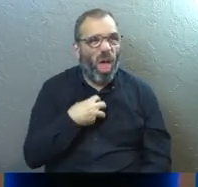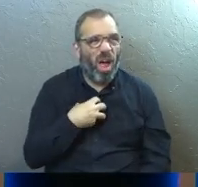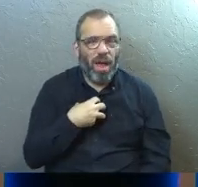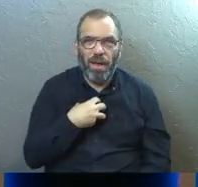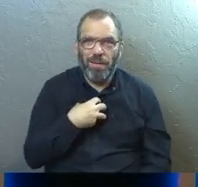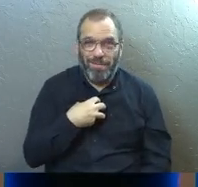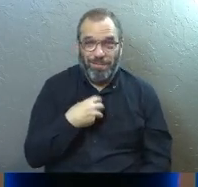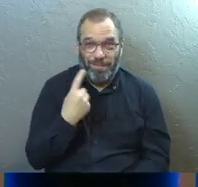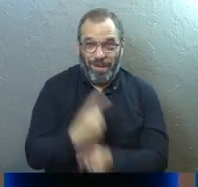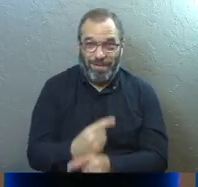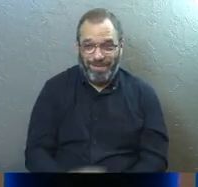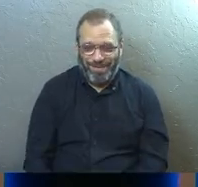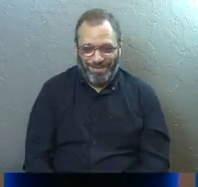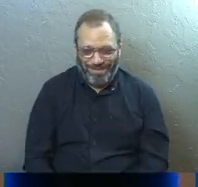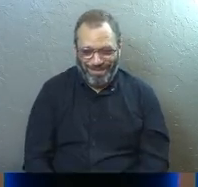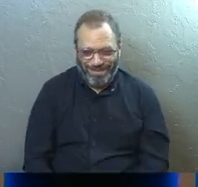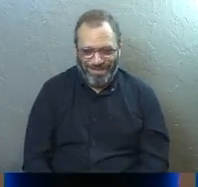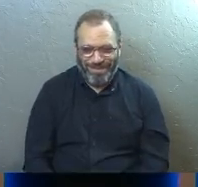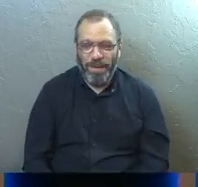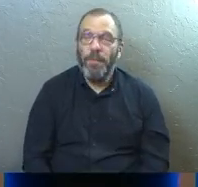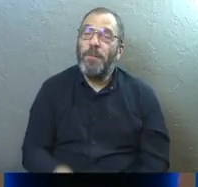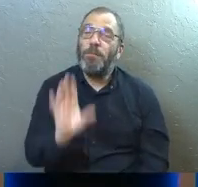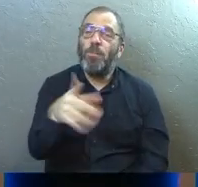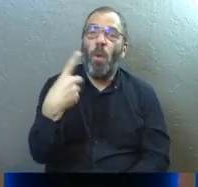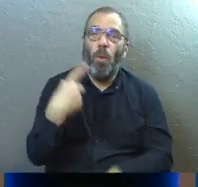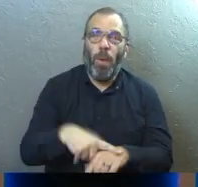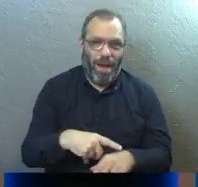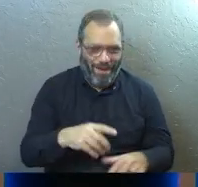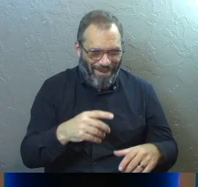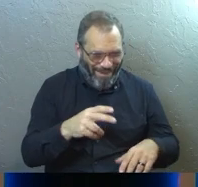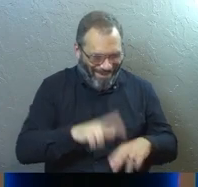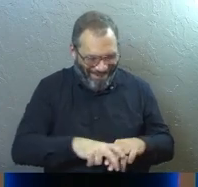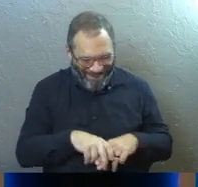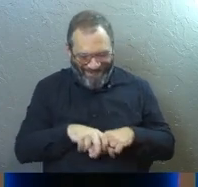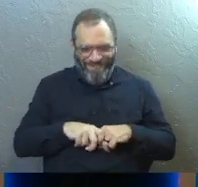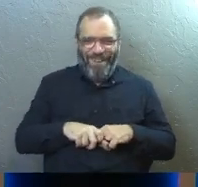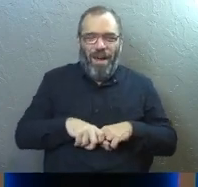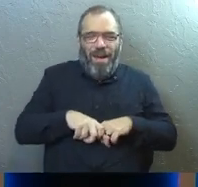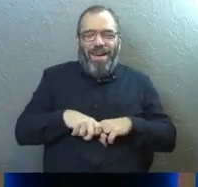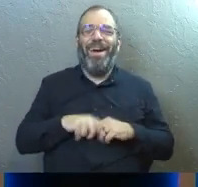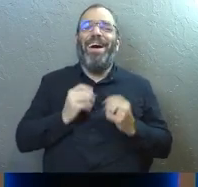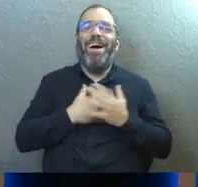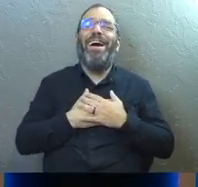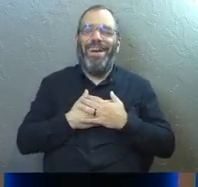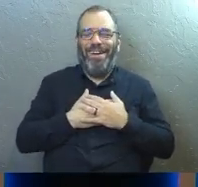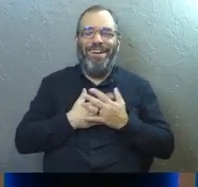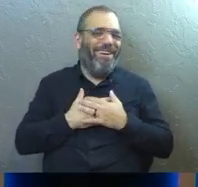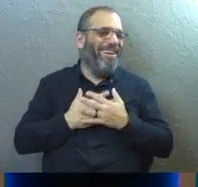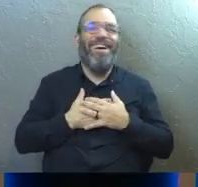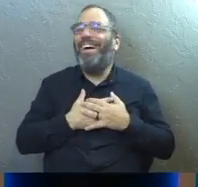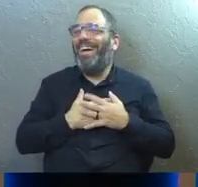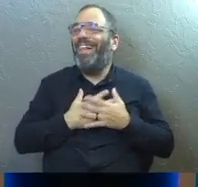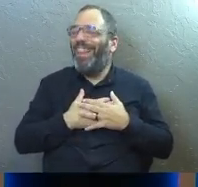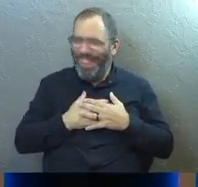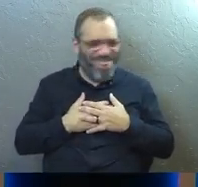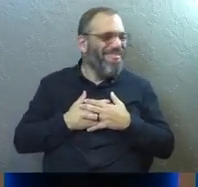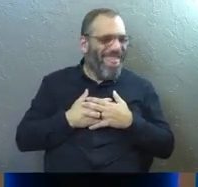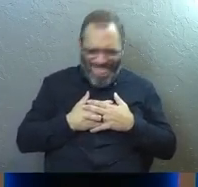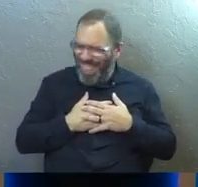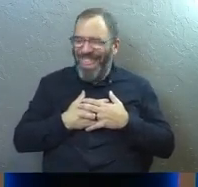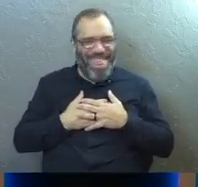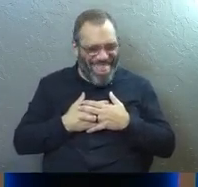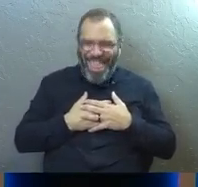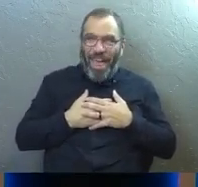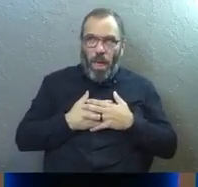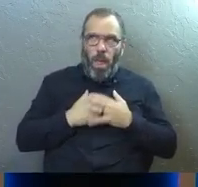Isn't that true? Right? Like, once we find a good spot, don't you just want to sit there forever? Yeah. And then